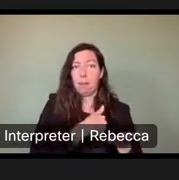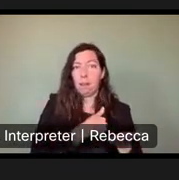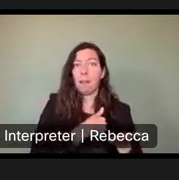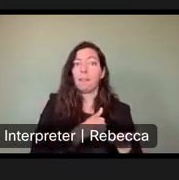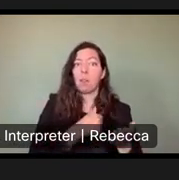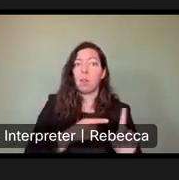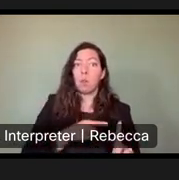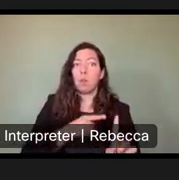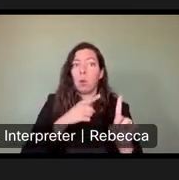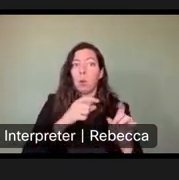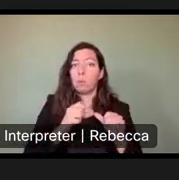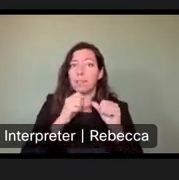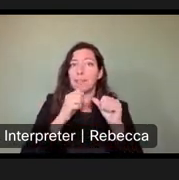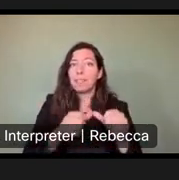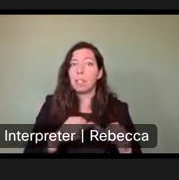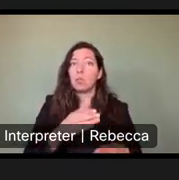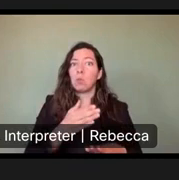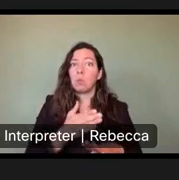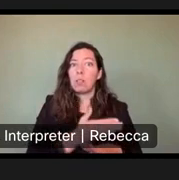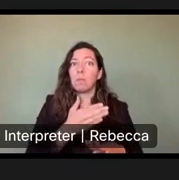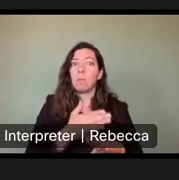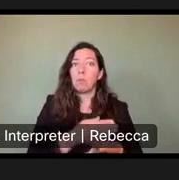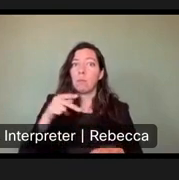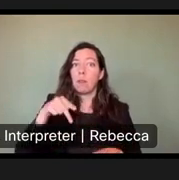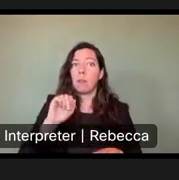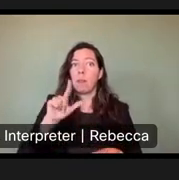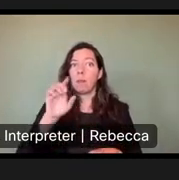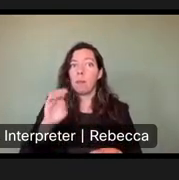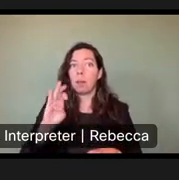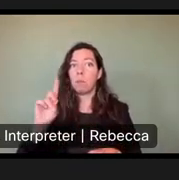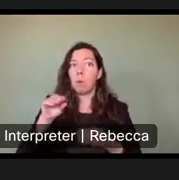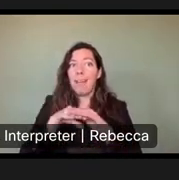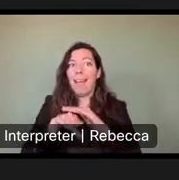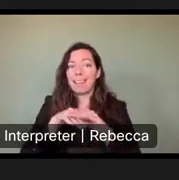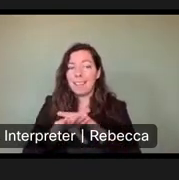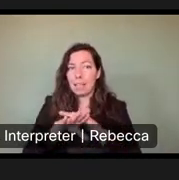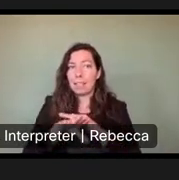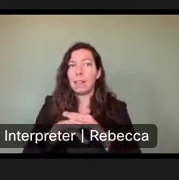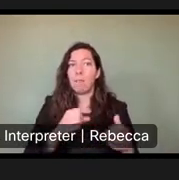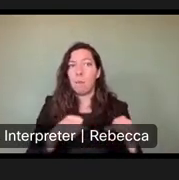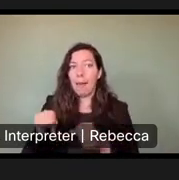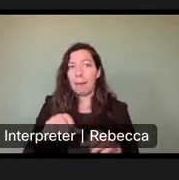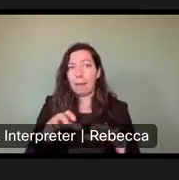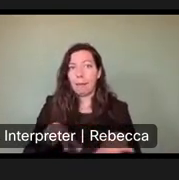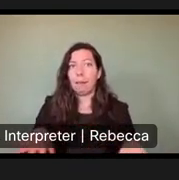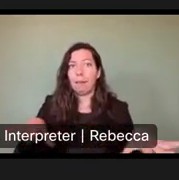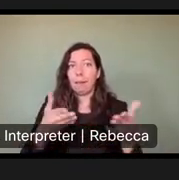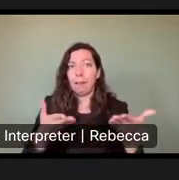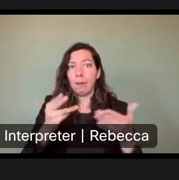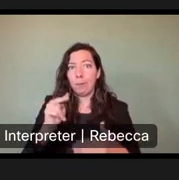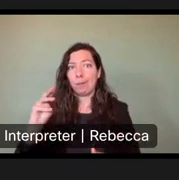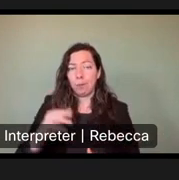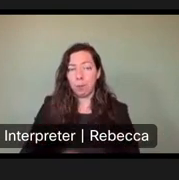improve. Paddlecraft oriented access, um, across the areas where paddlecraft exist in state parks. And so,